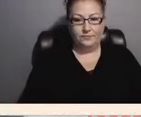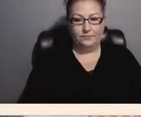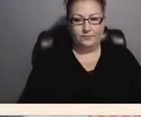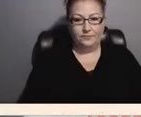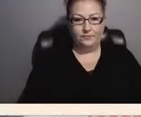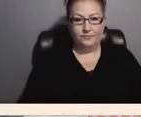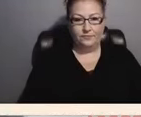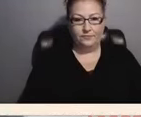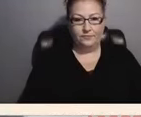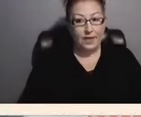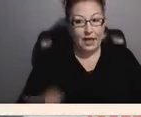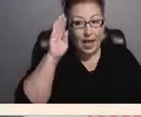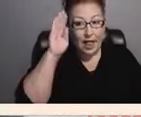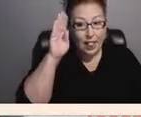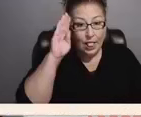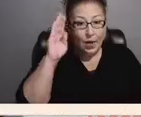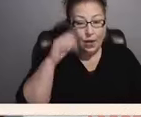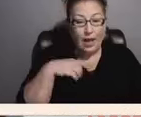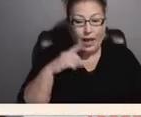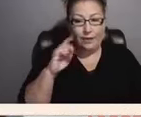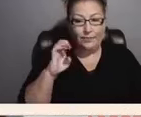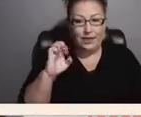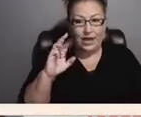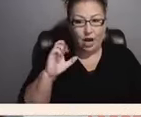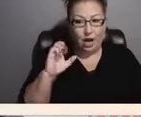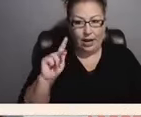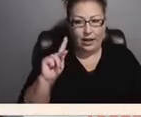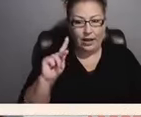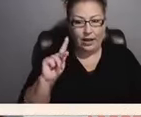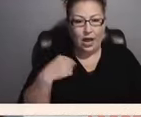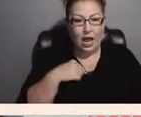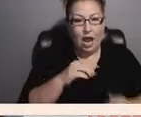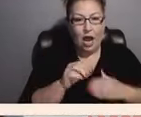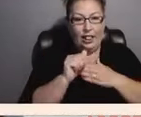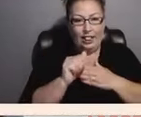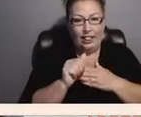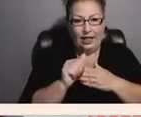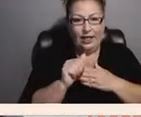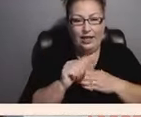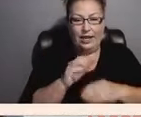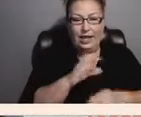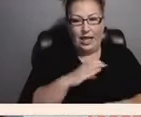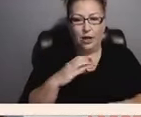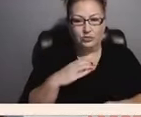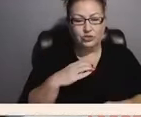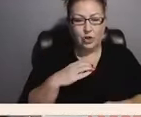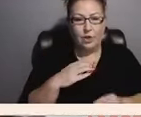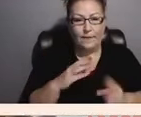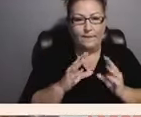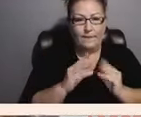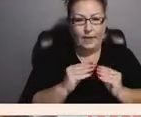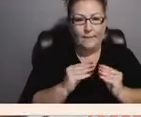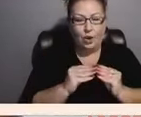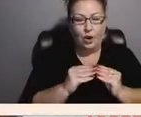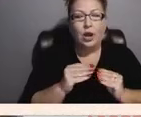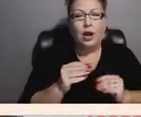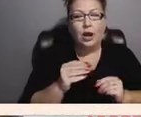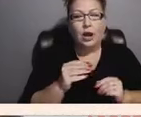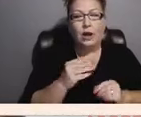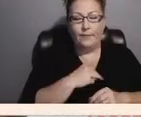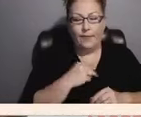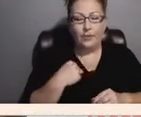Hello, I'm Derek, our lead FYC council member, and I'm glad you could join us today for this virtual